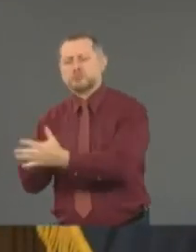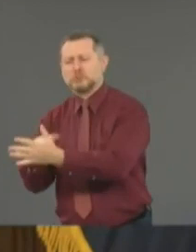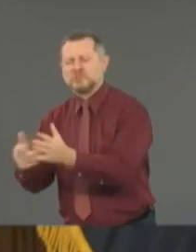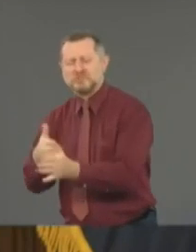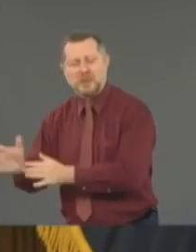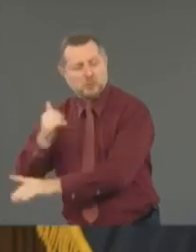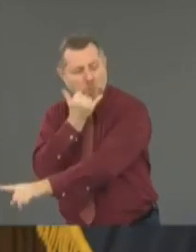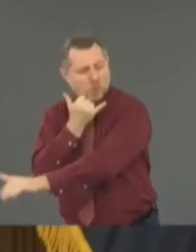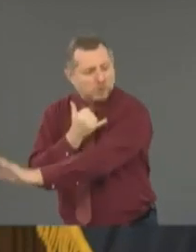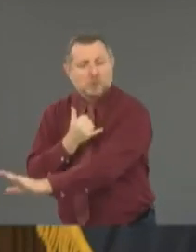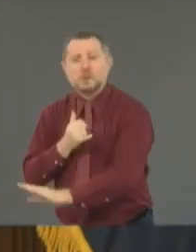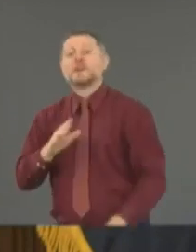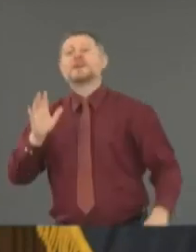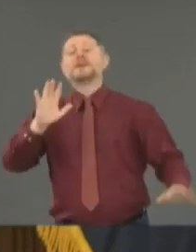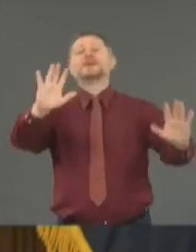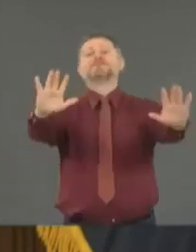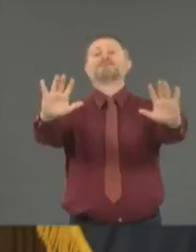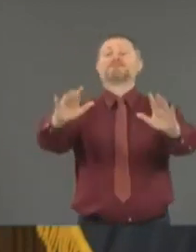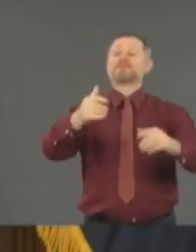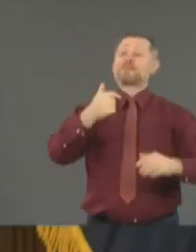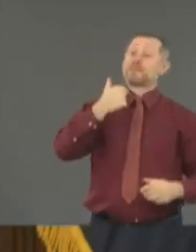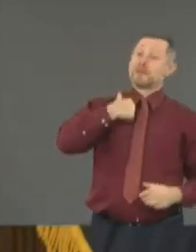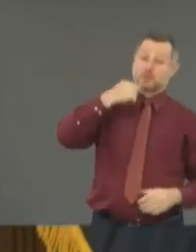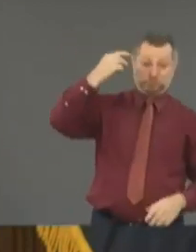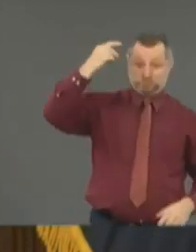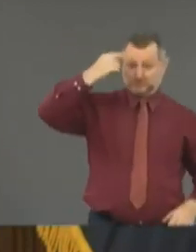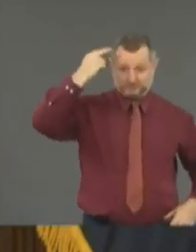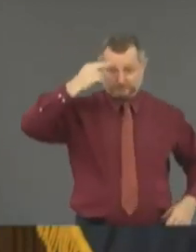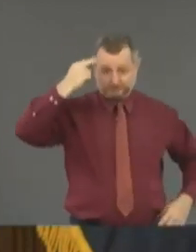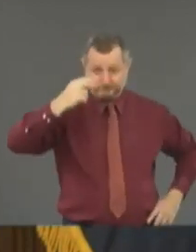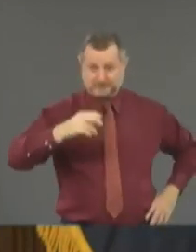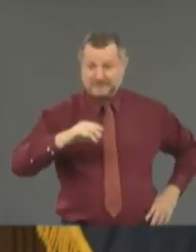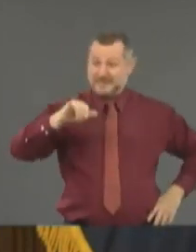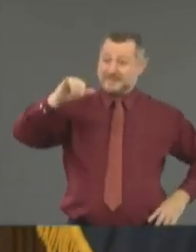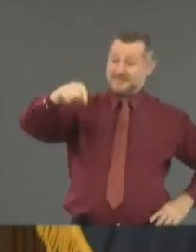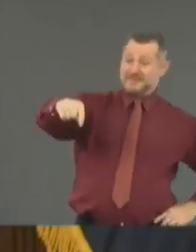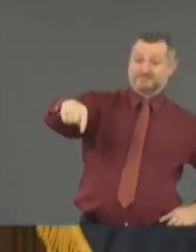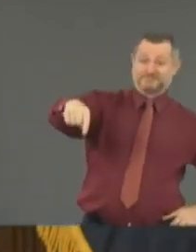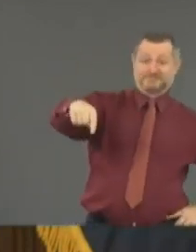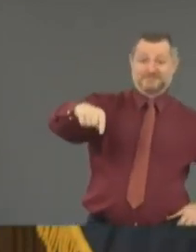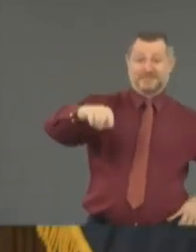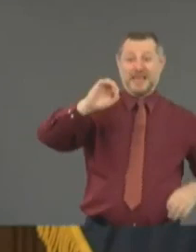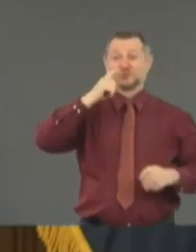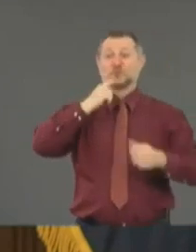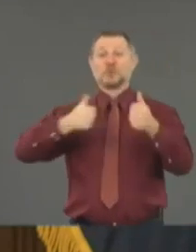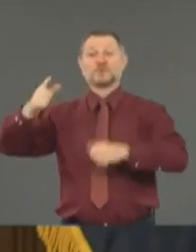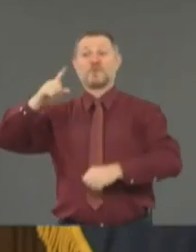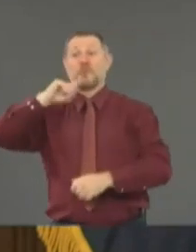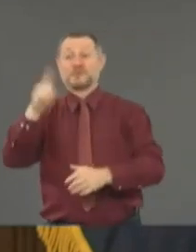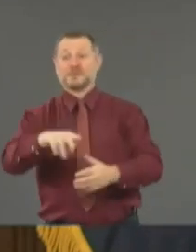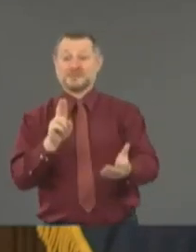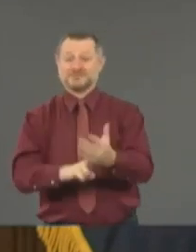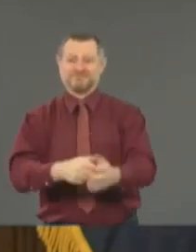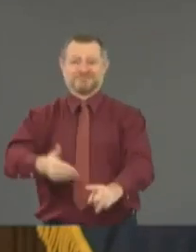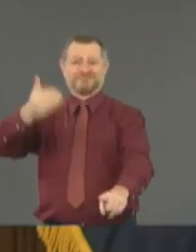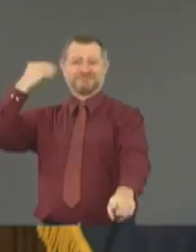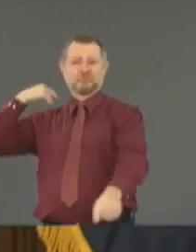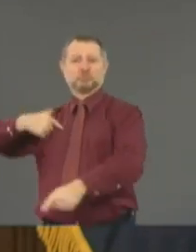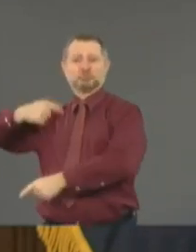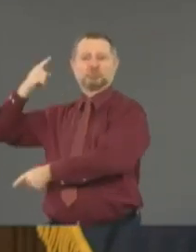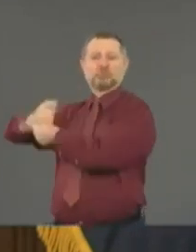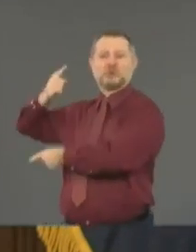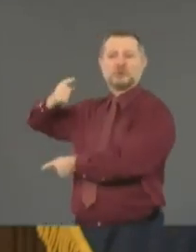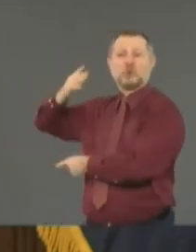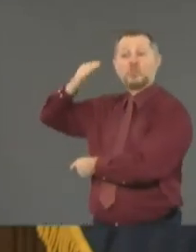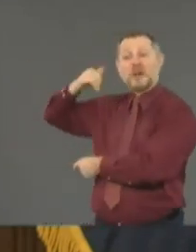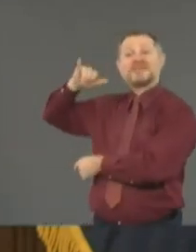Well, you realize how smart that executive order was now, right? Because those are the reforms they're talking about that need to